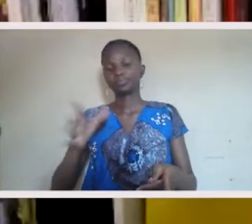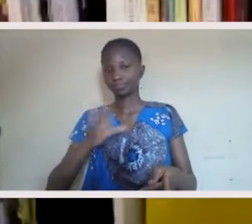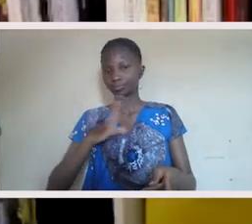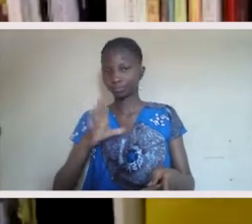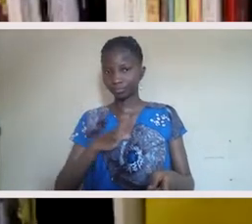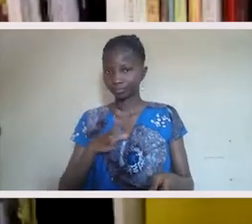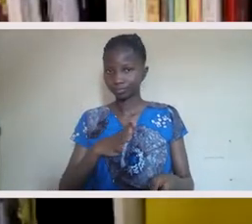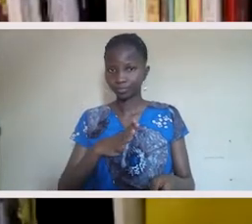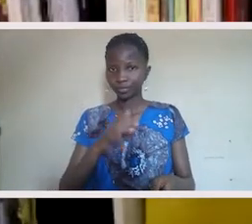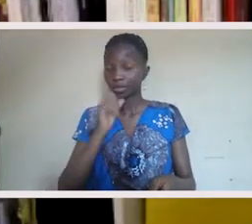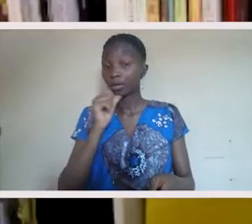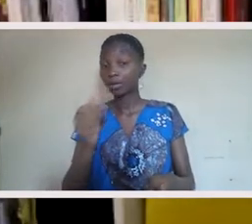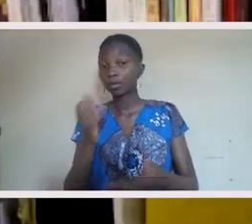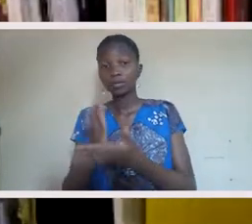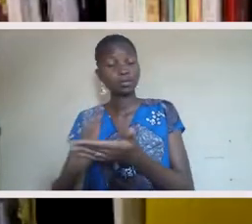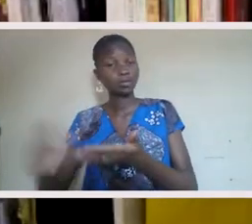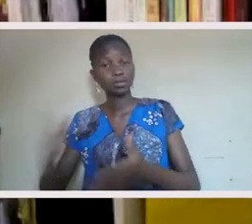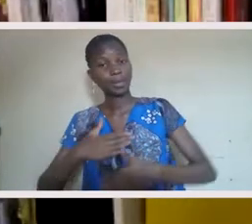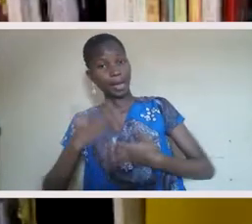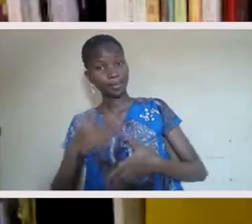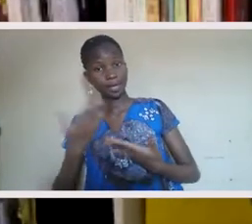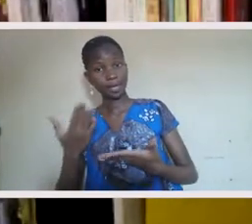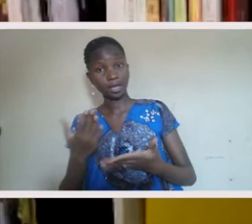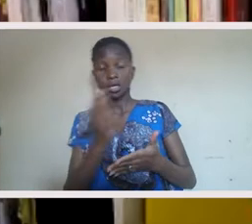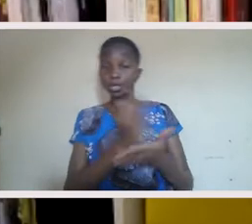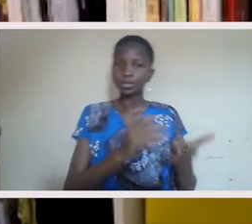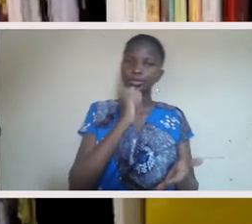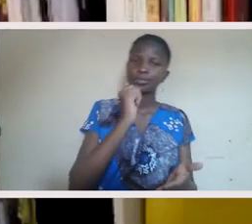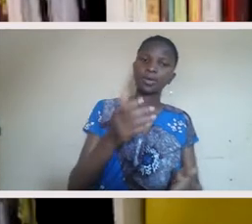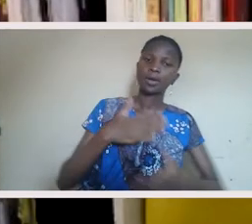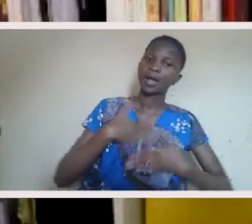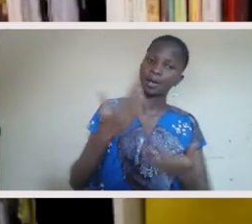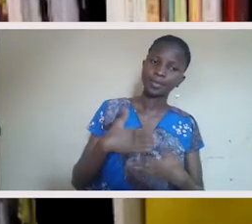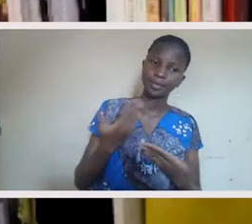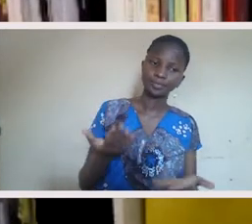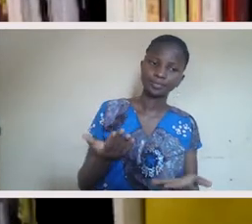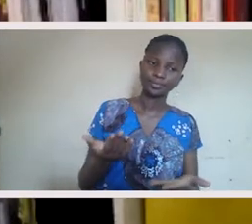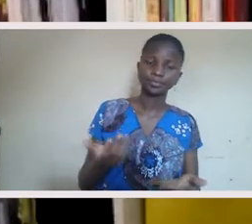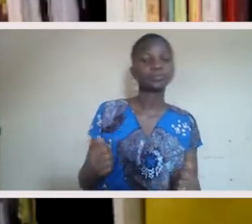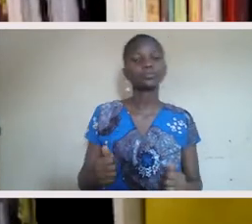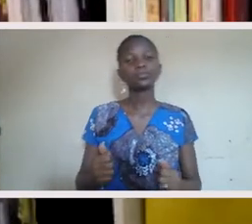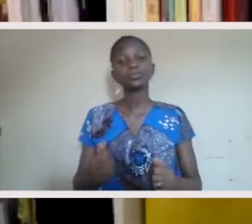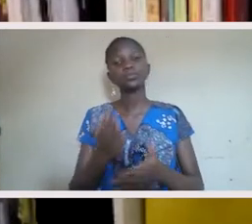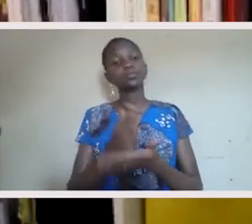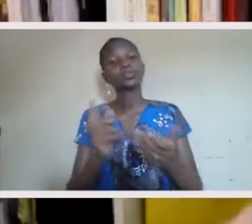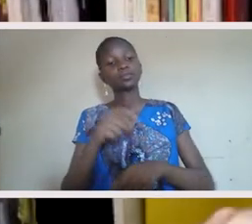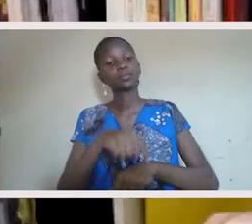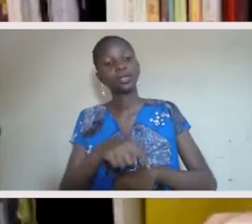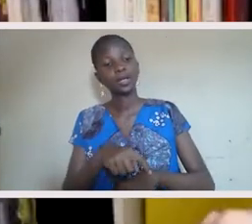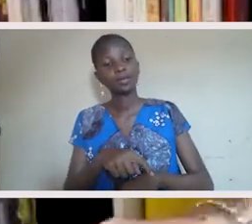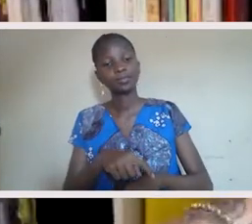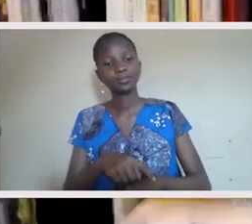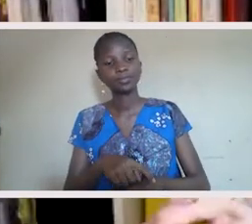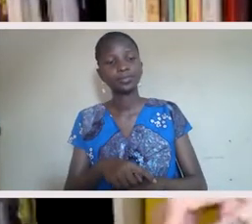is not how this operates because you have to be able to evaluate all the pieces of what's happening. Right. And so